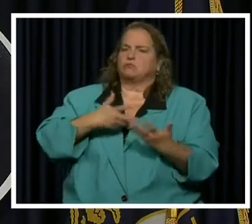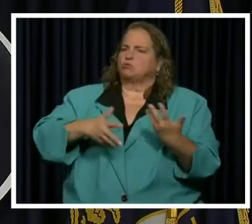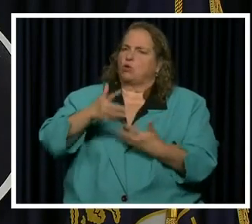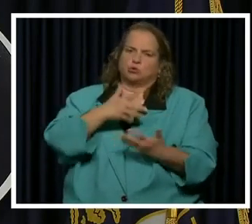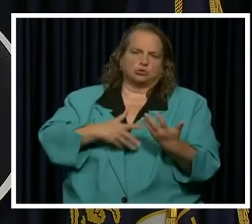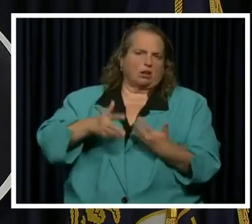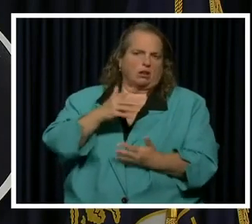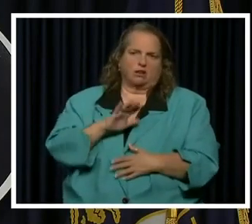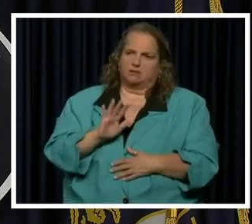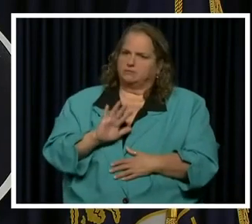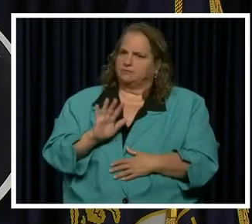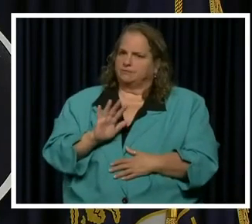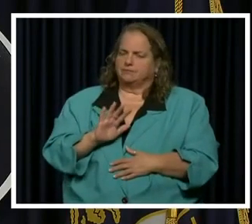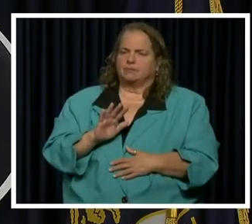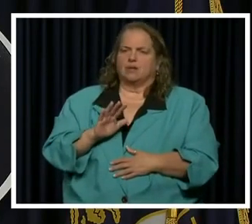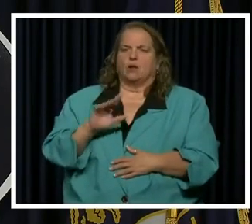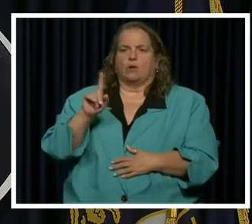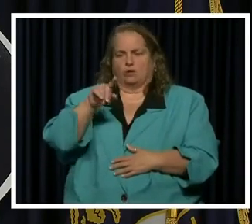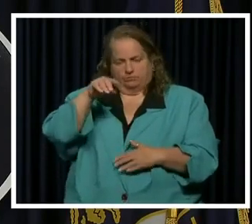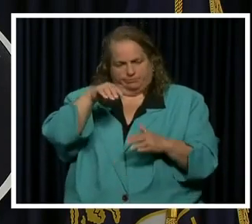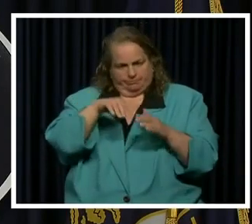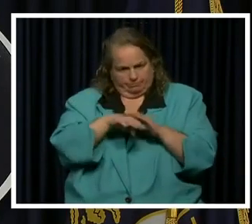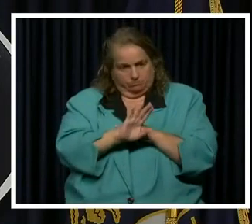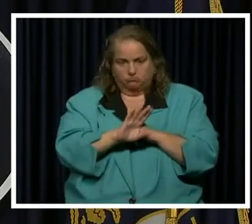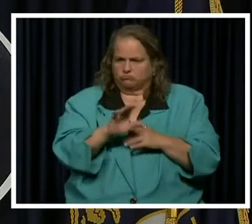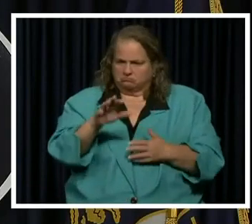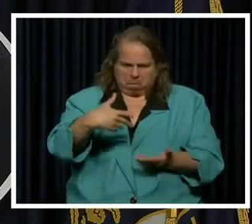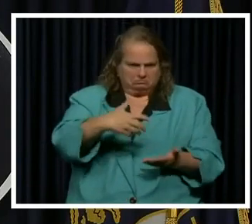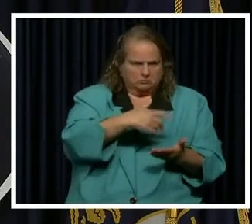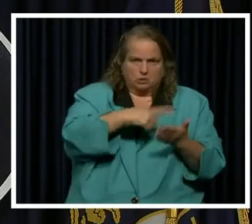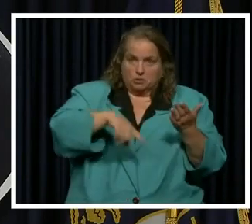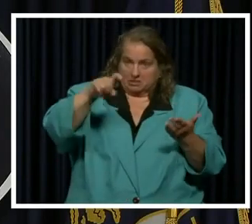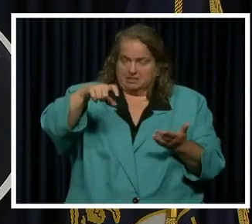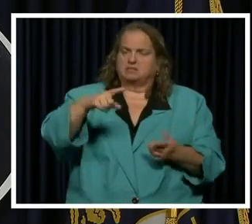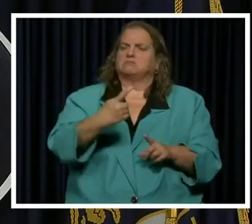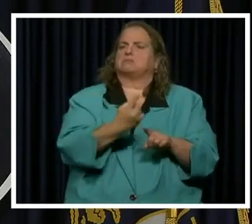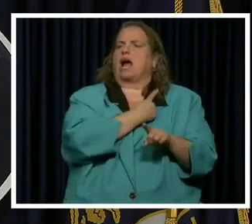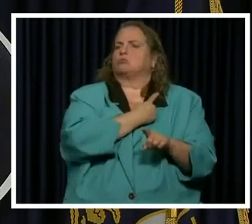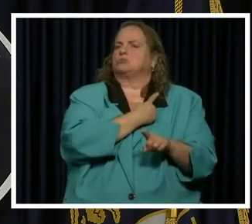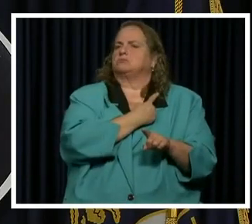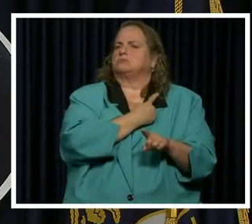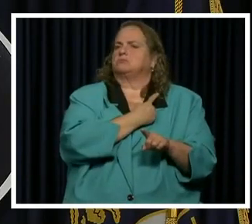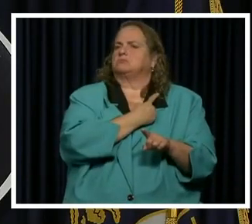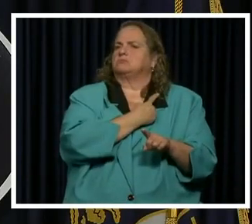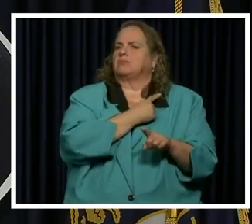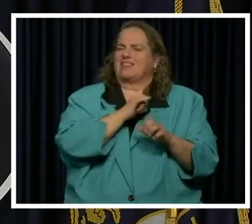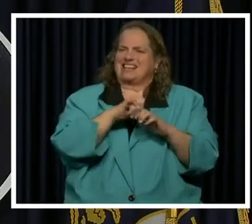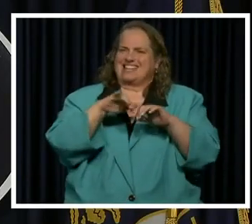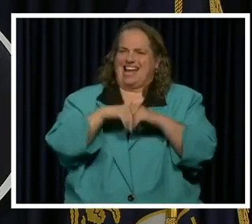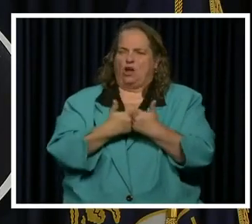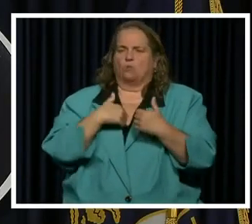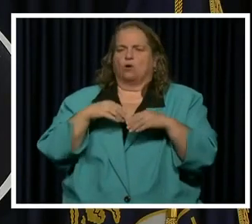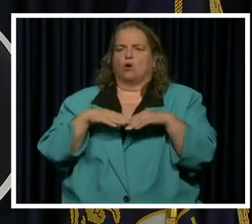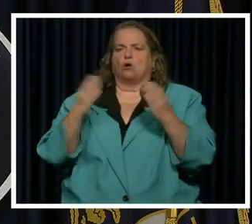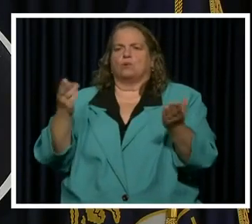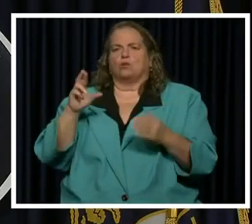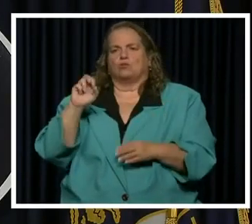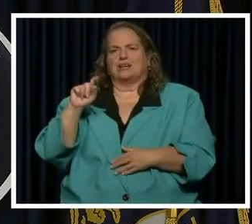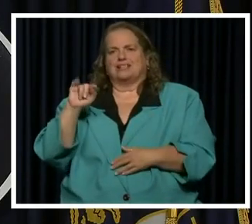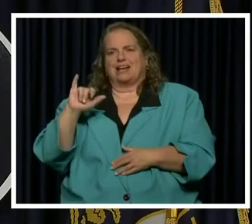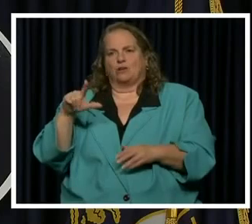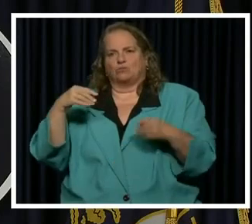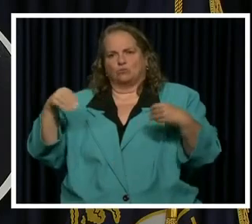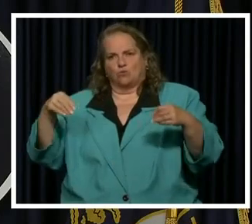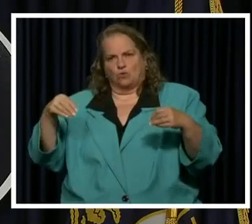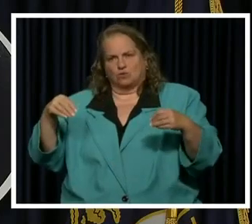These have to be experiences where we get in, we get what we need and we get out. That's how we open retail. That's hopefully how